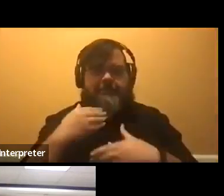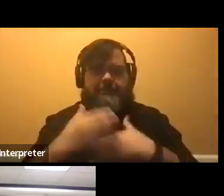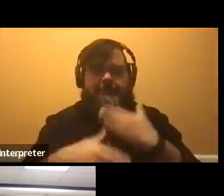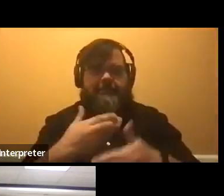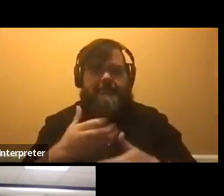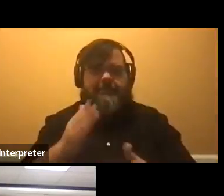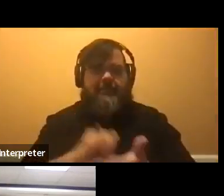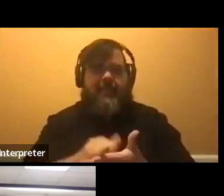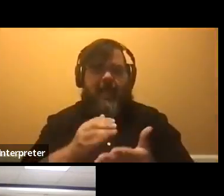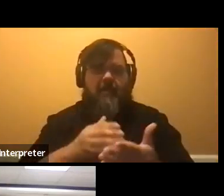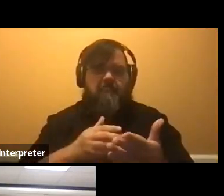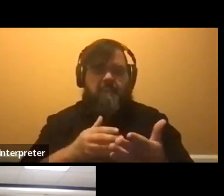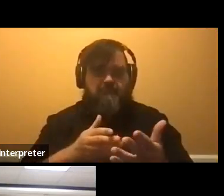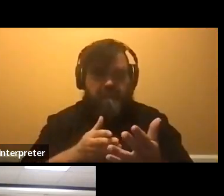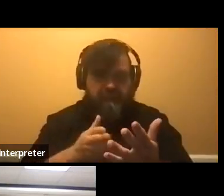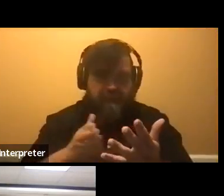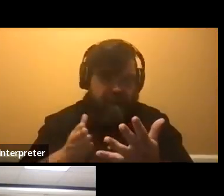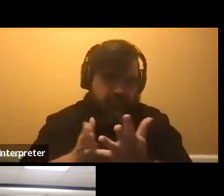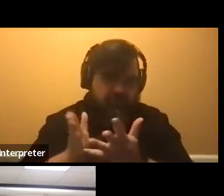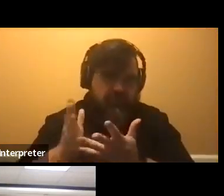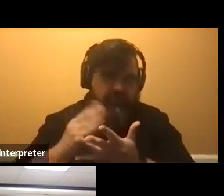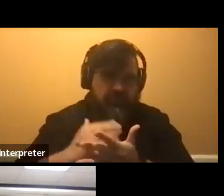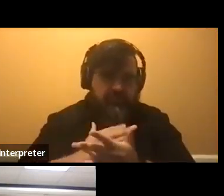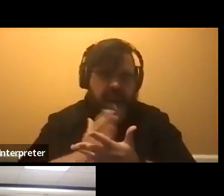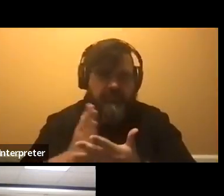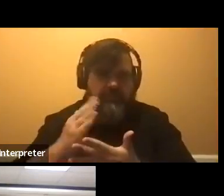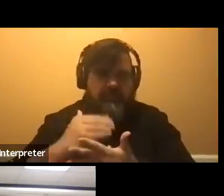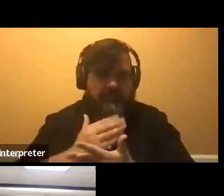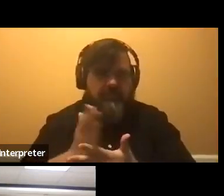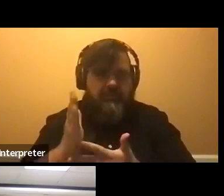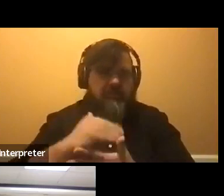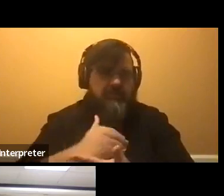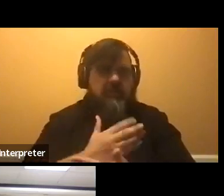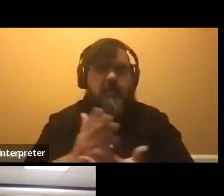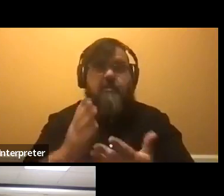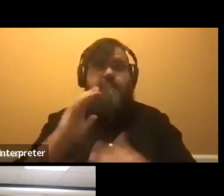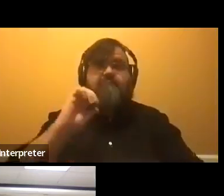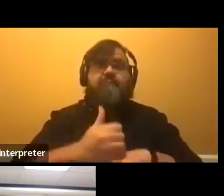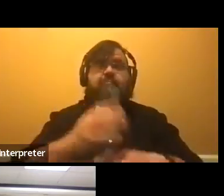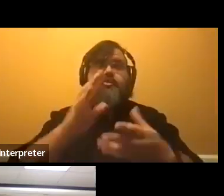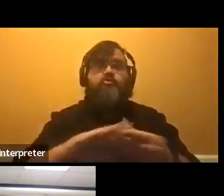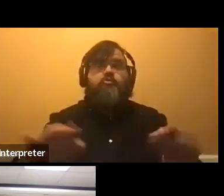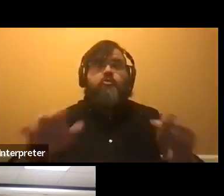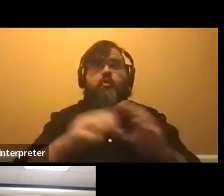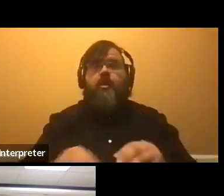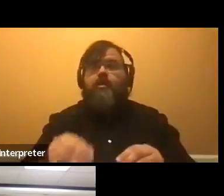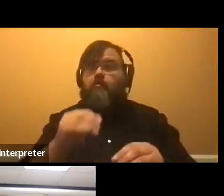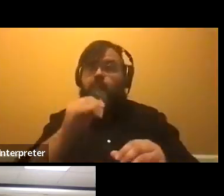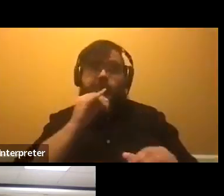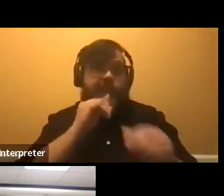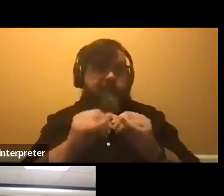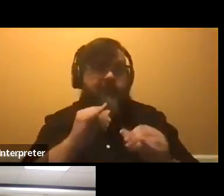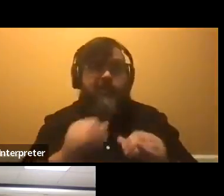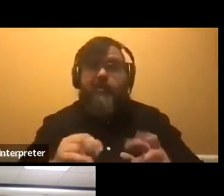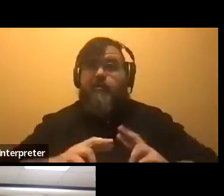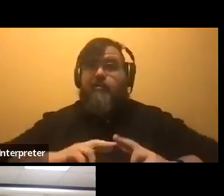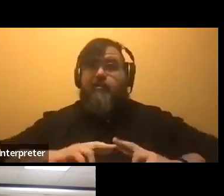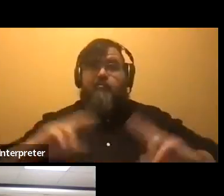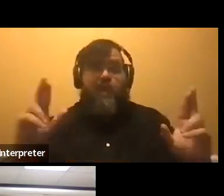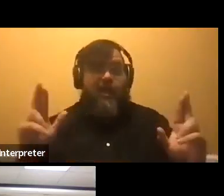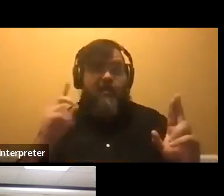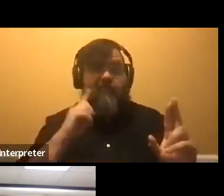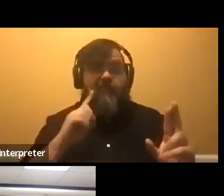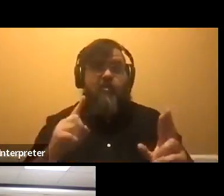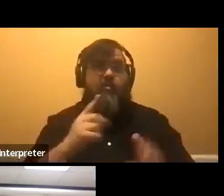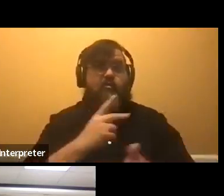a personal narrative and interviewing. And so you're going to be in great shape after that to interview for graduate school